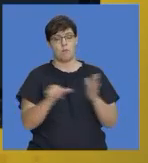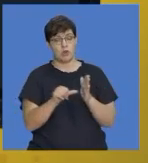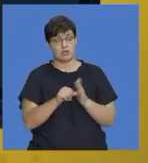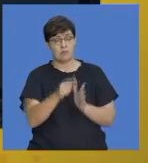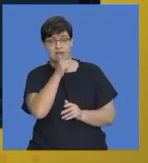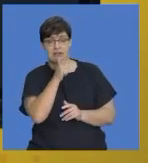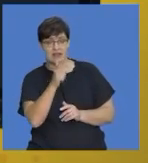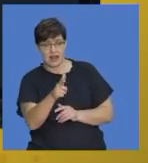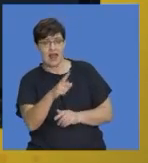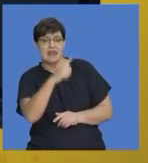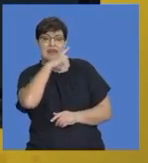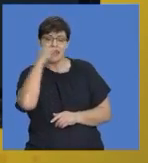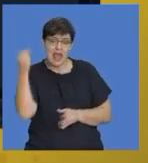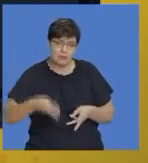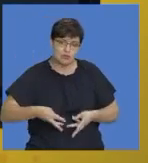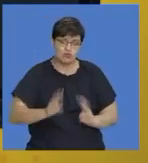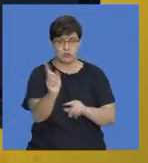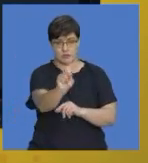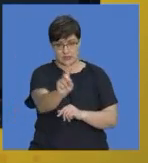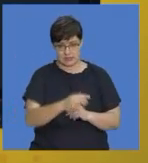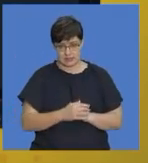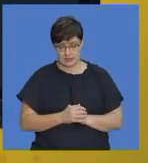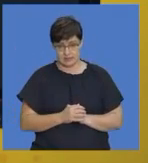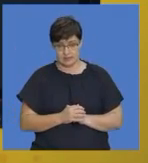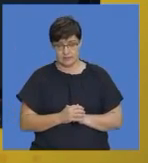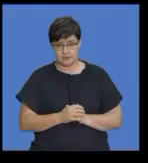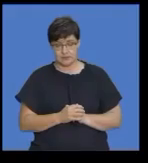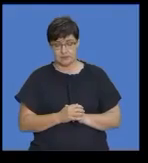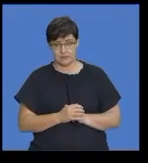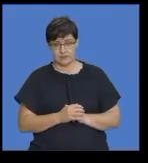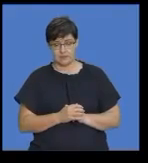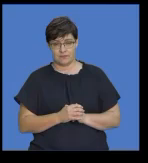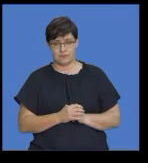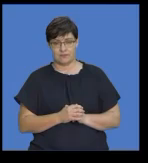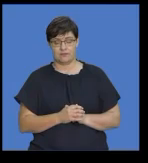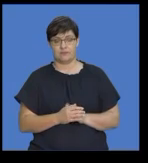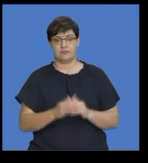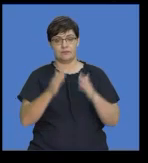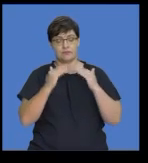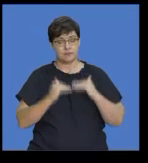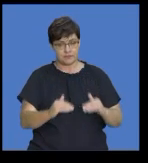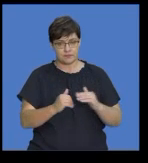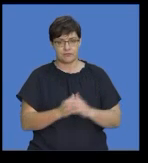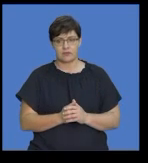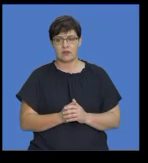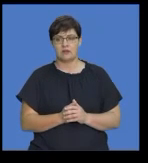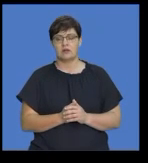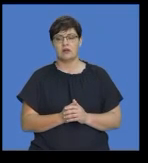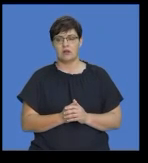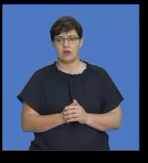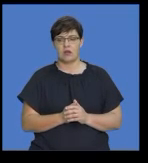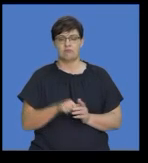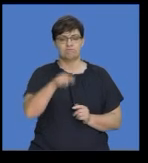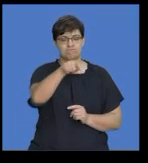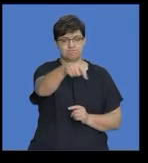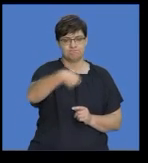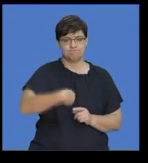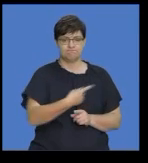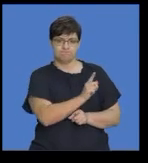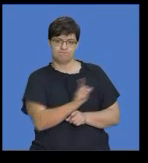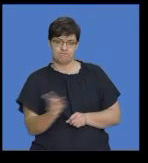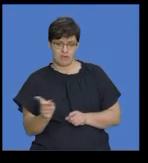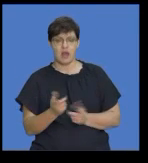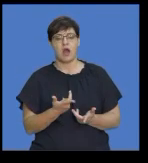the street. Okay. So, let's go on. Let's look at prepositions. The prepositions that we would use